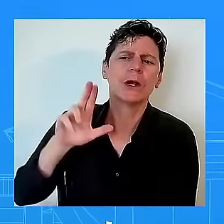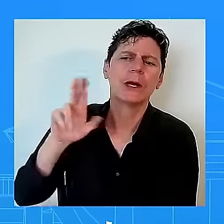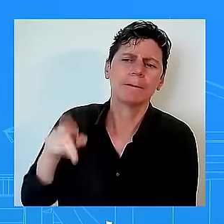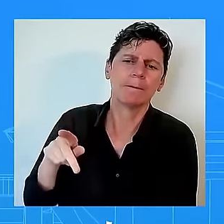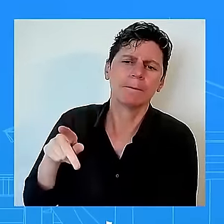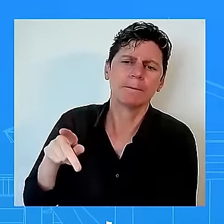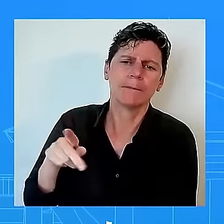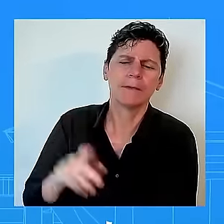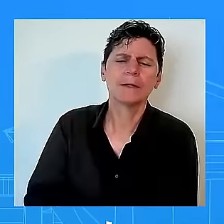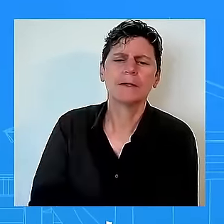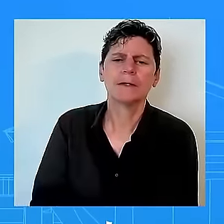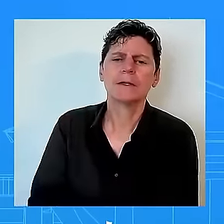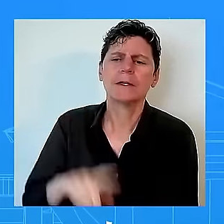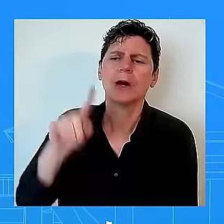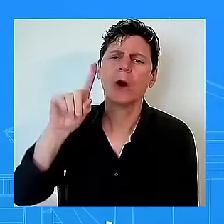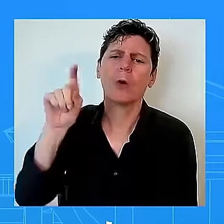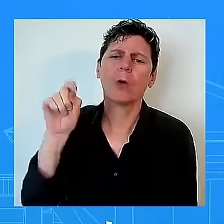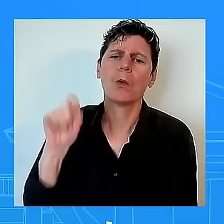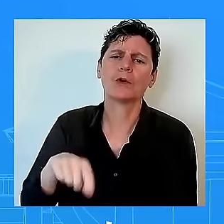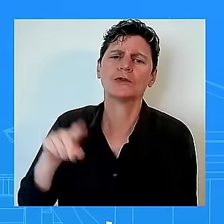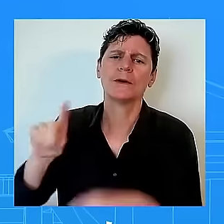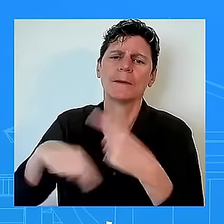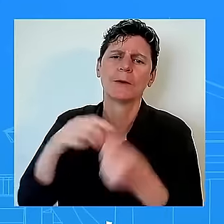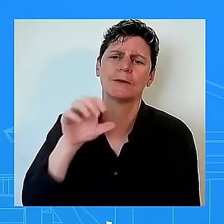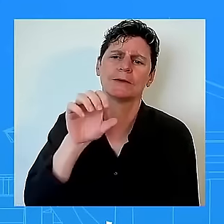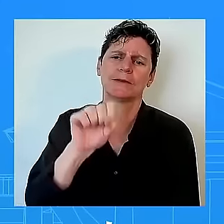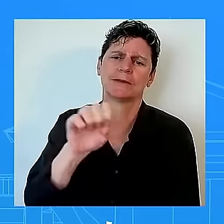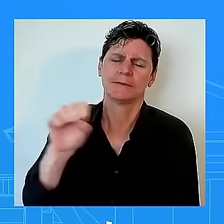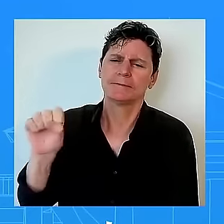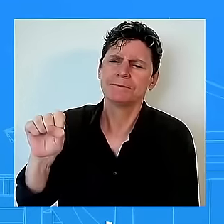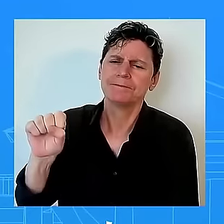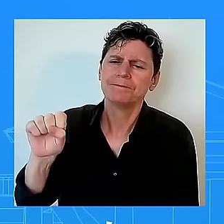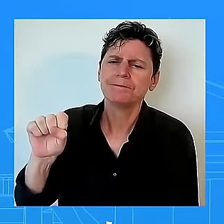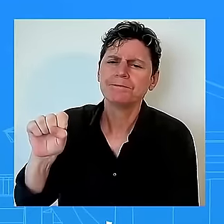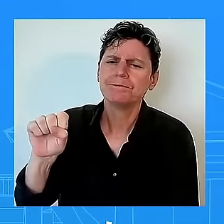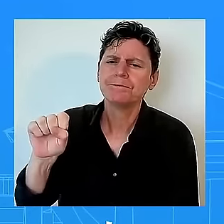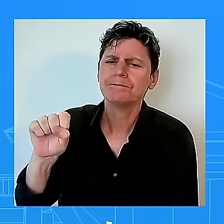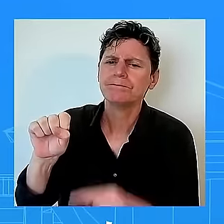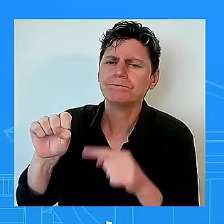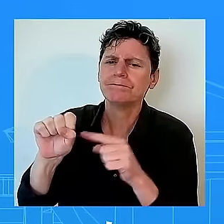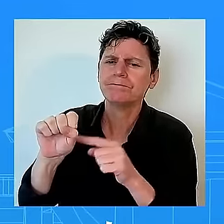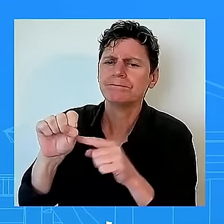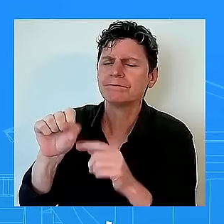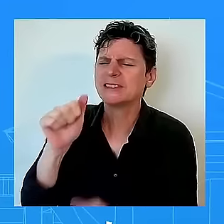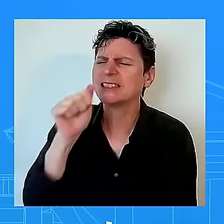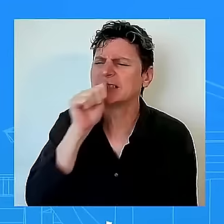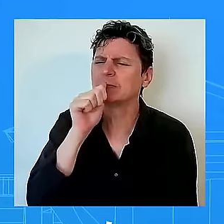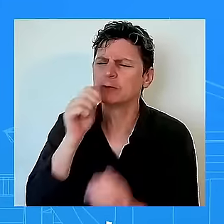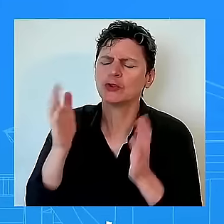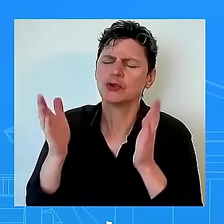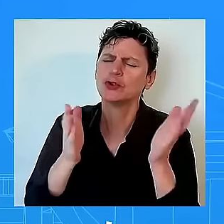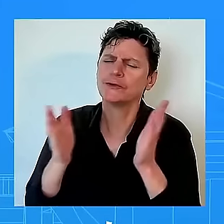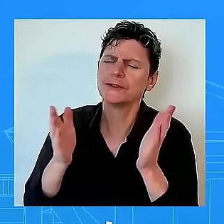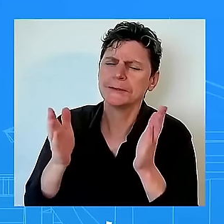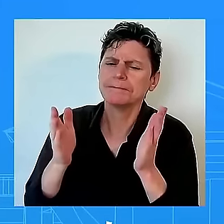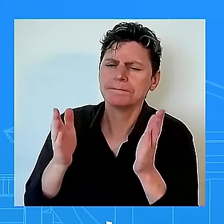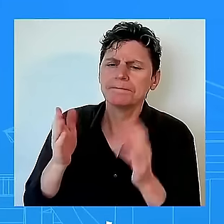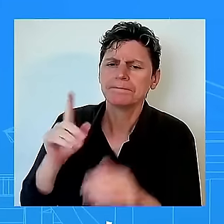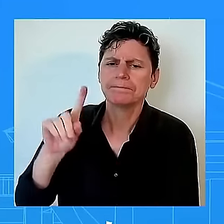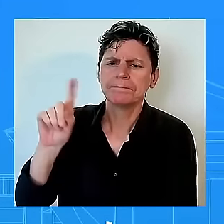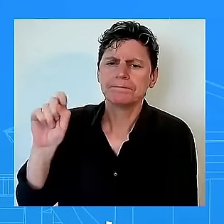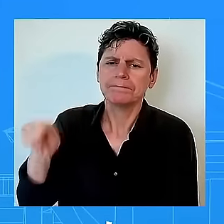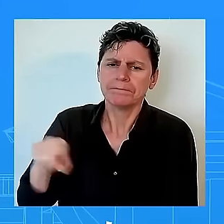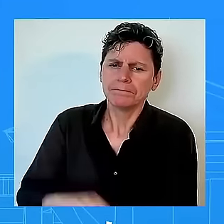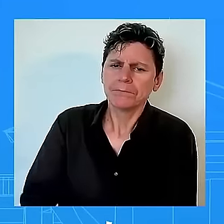believes that at least until um the secret service can can get the resources that he says that it